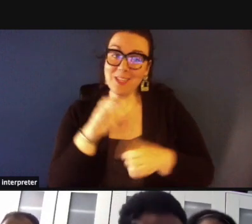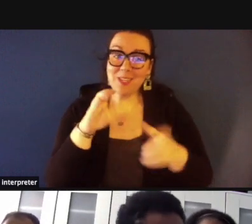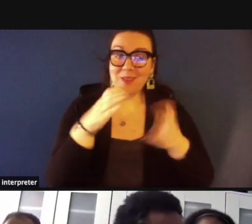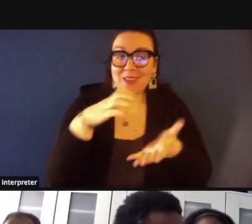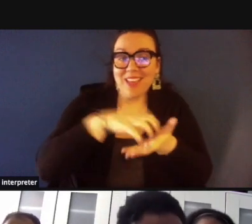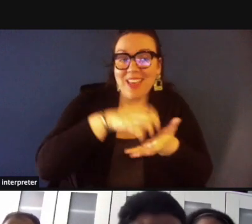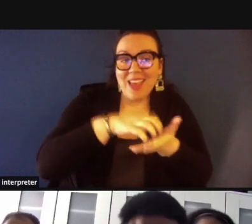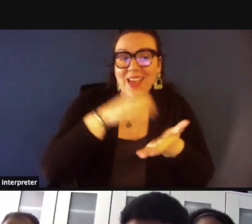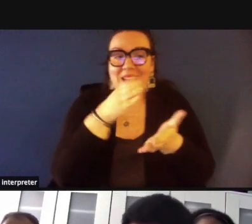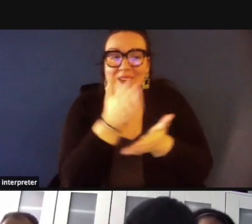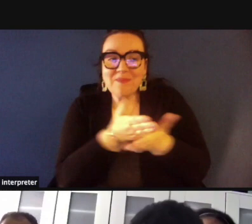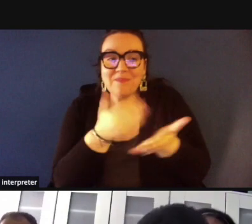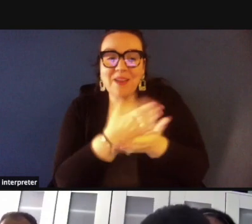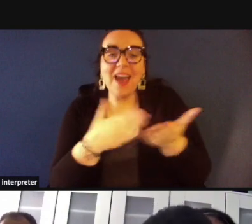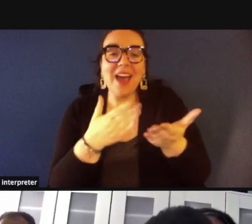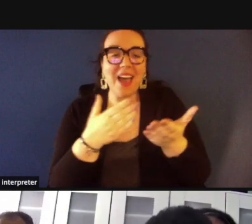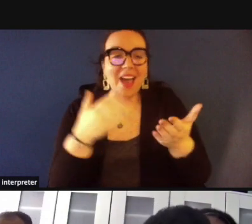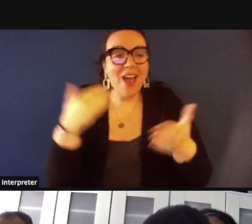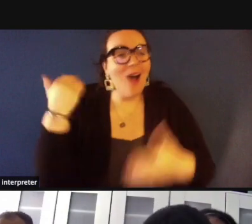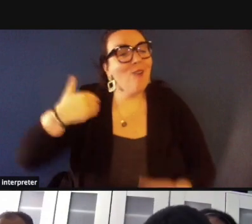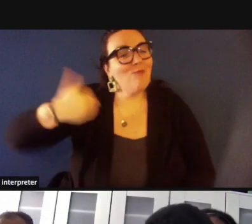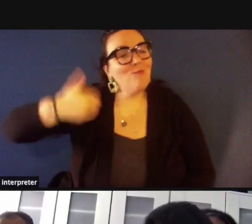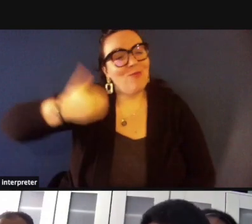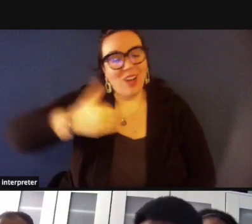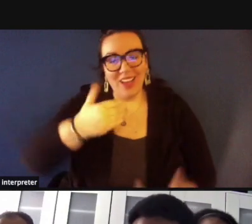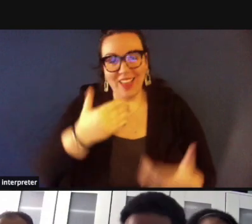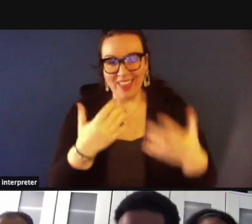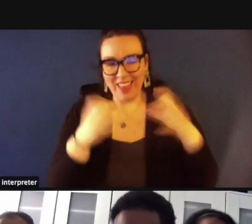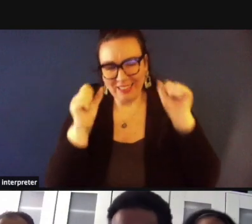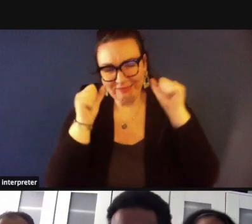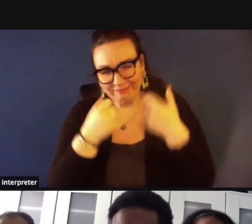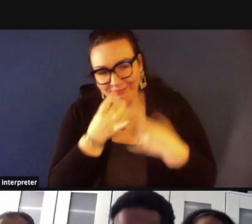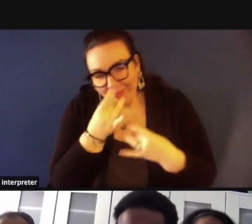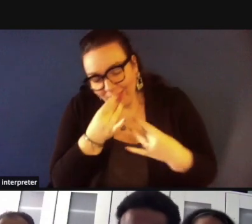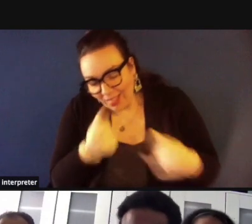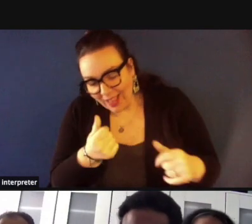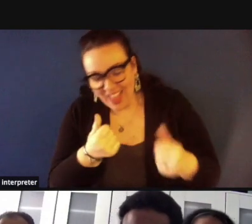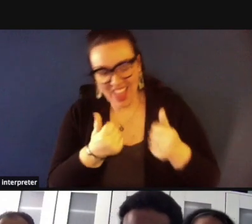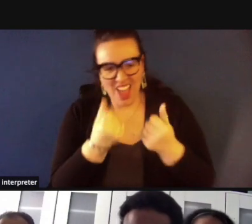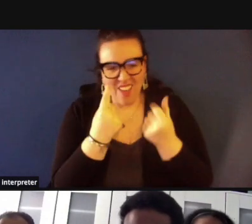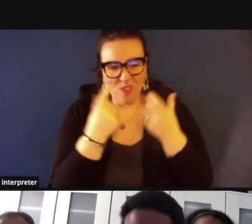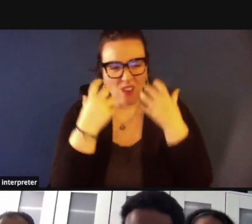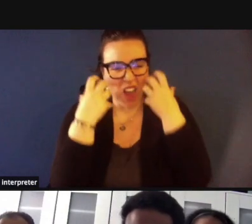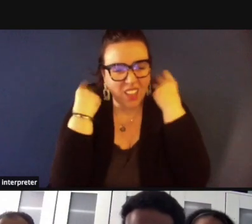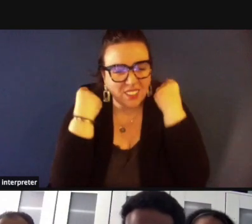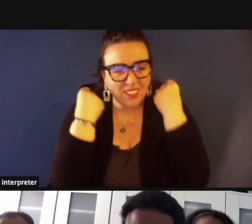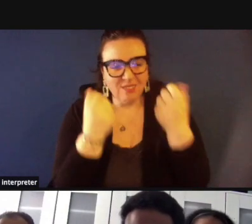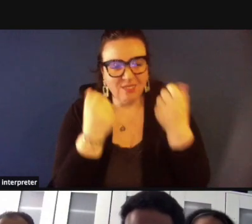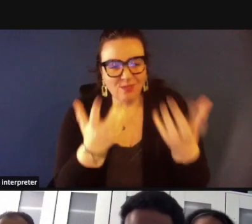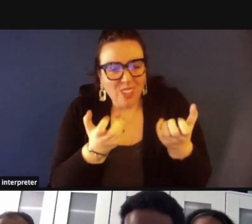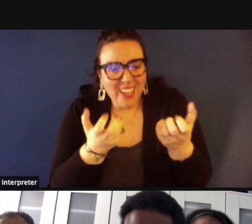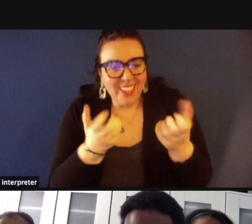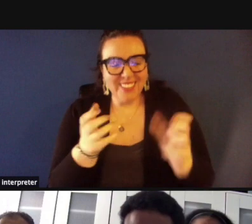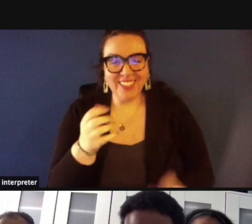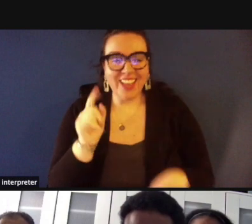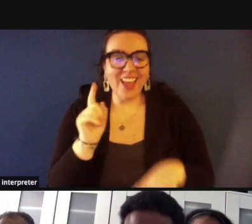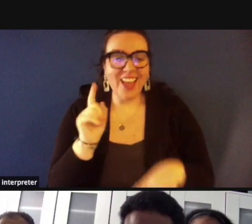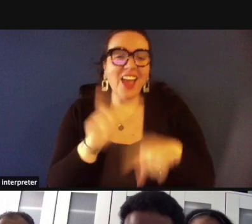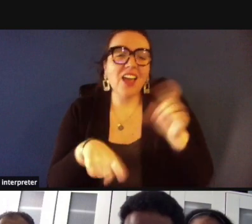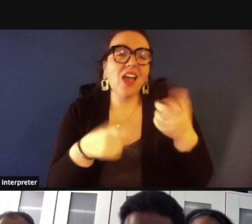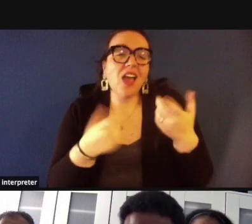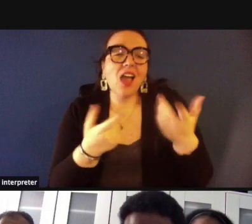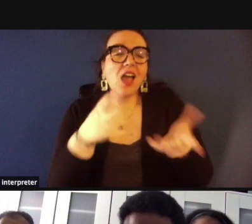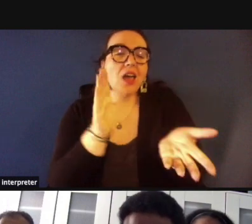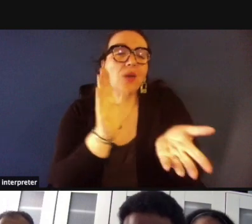pies over the years and they are fantastic everybody wants them everybody loves them and uh i mean you just can't say enough